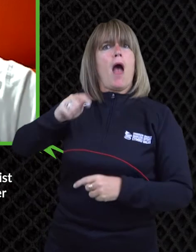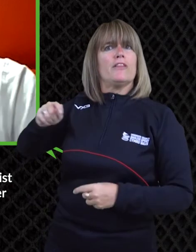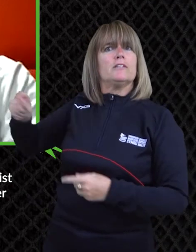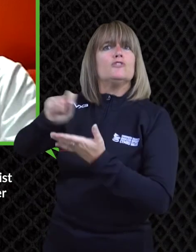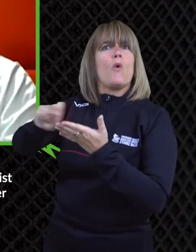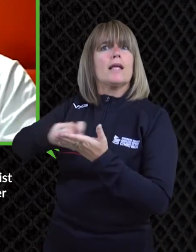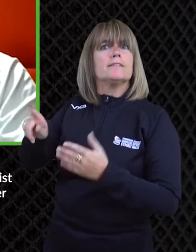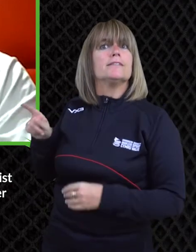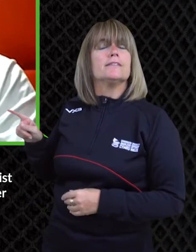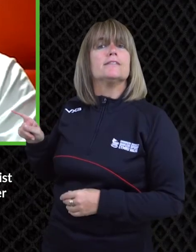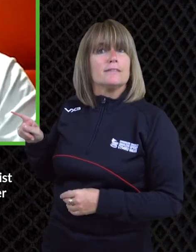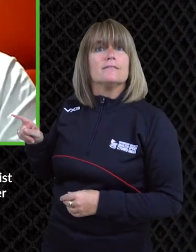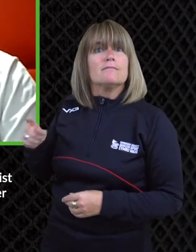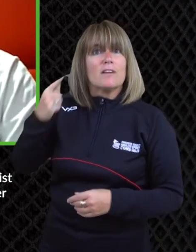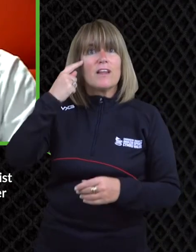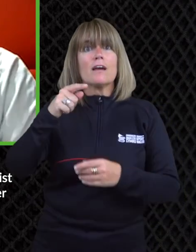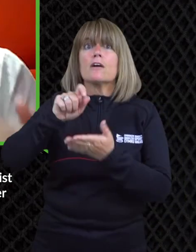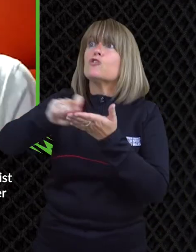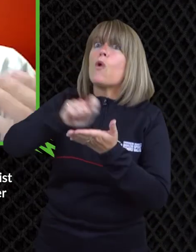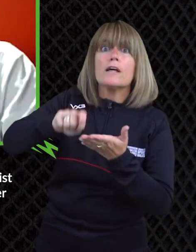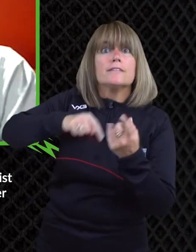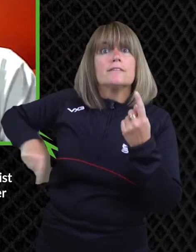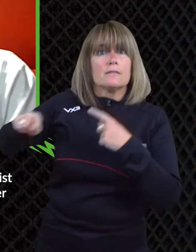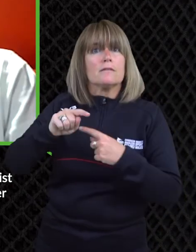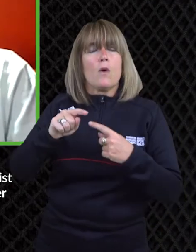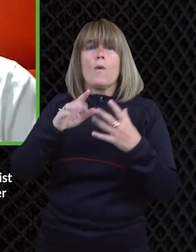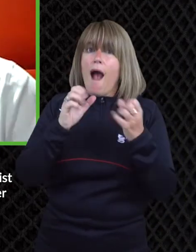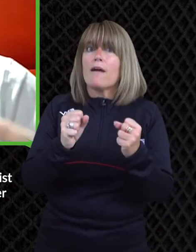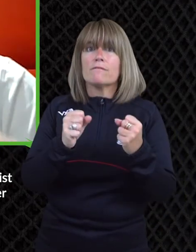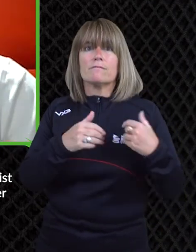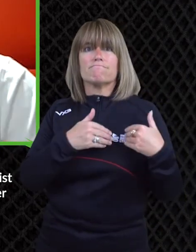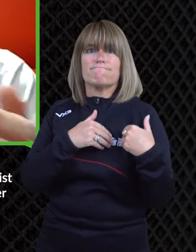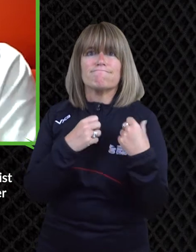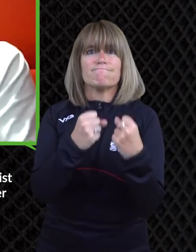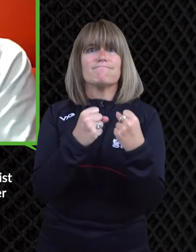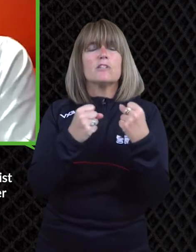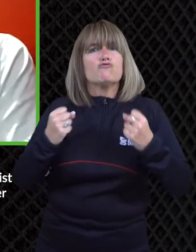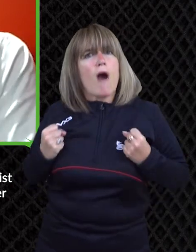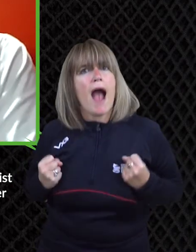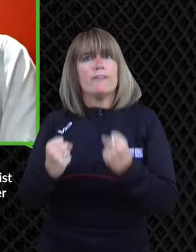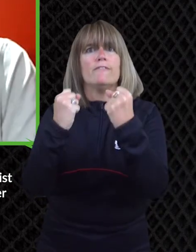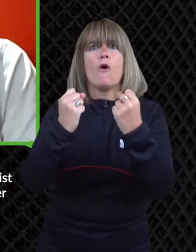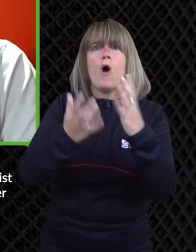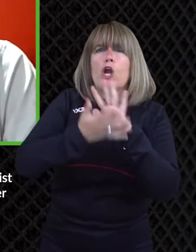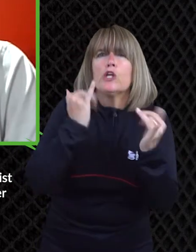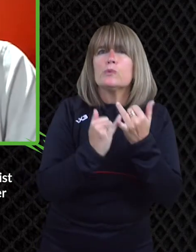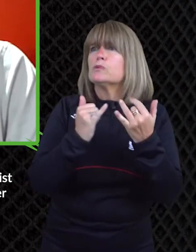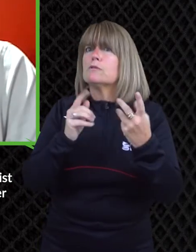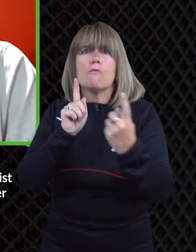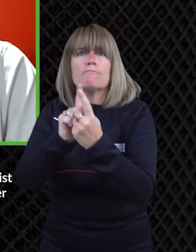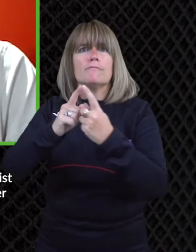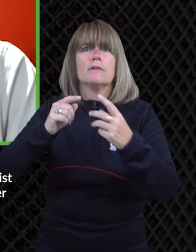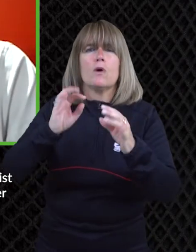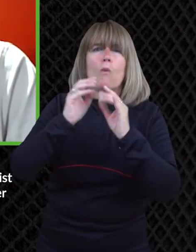go over the top but if an interviewer sees you're obviously passionate about something you've obviously got drive you're not just it makes you stand apart from another